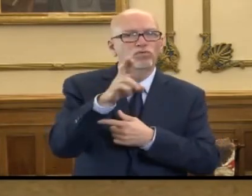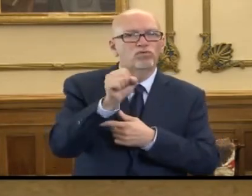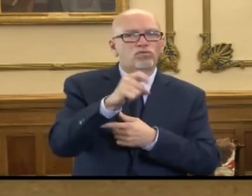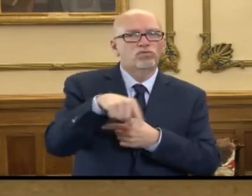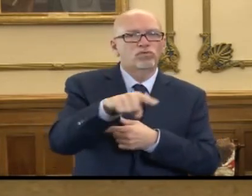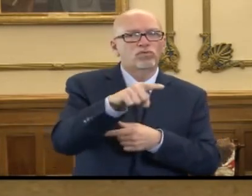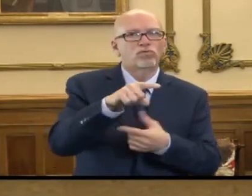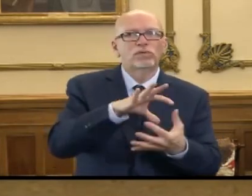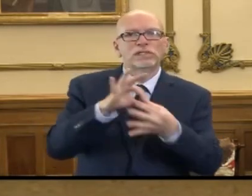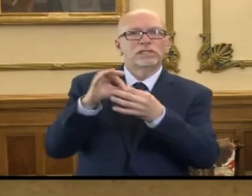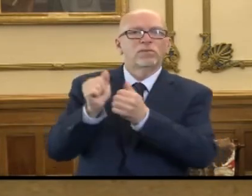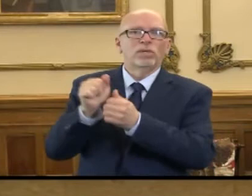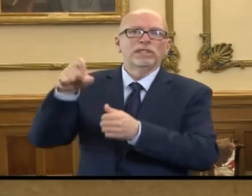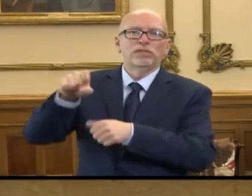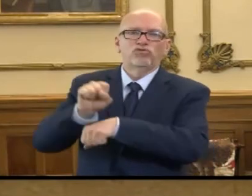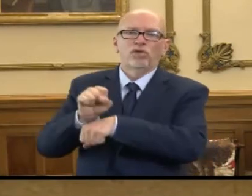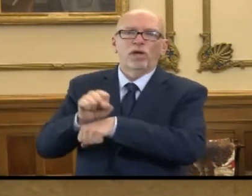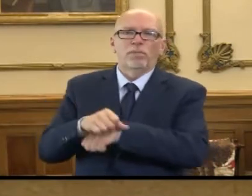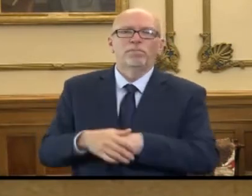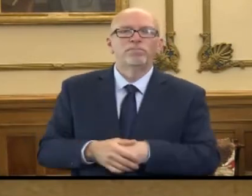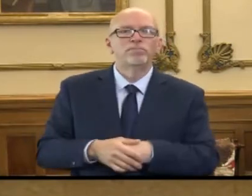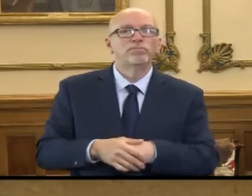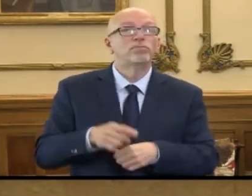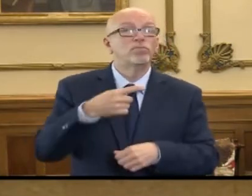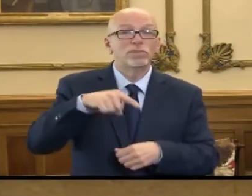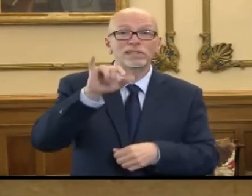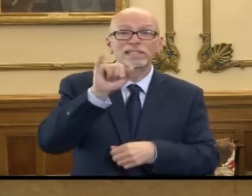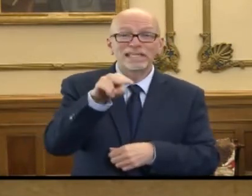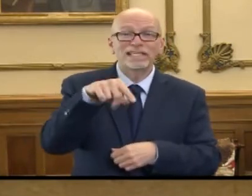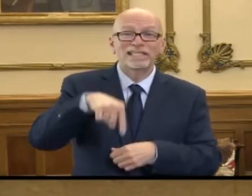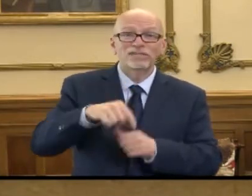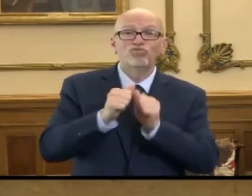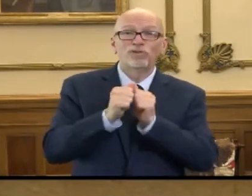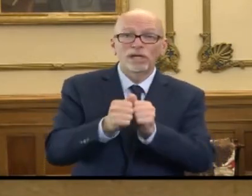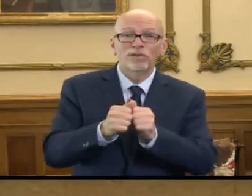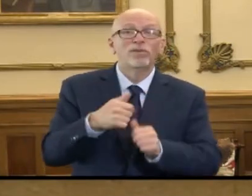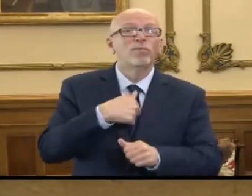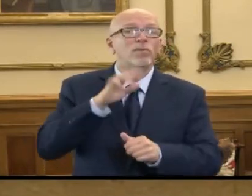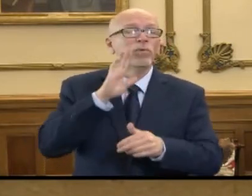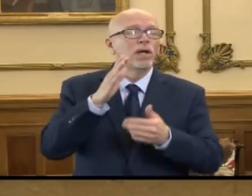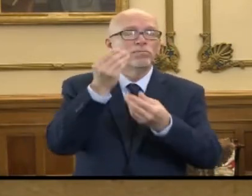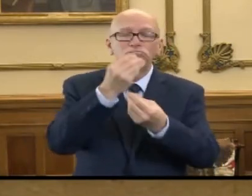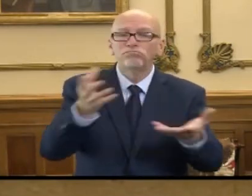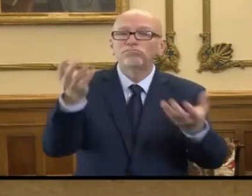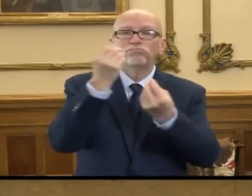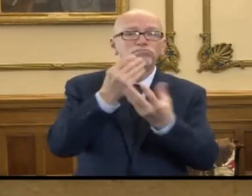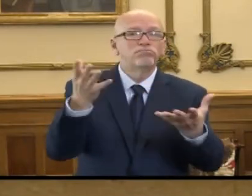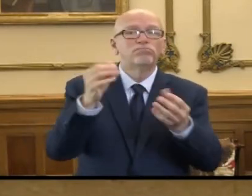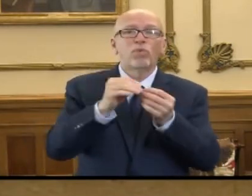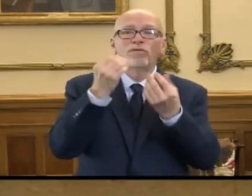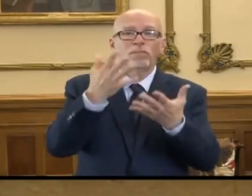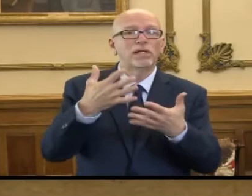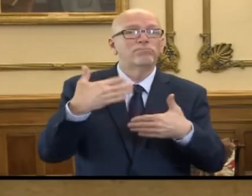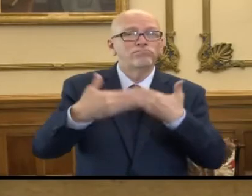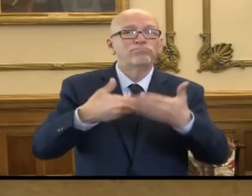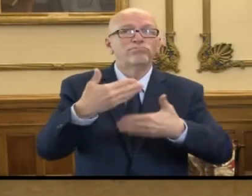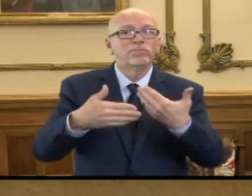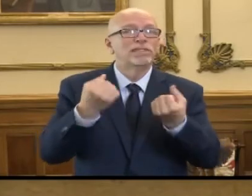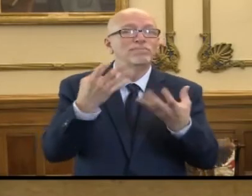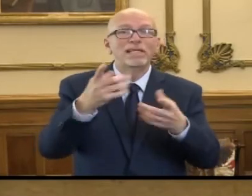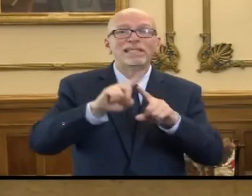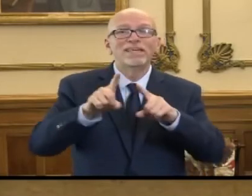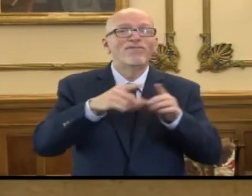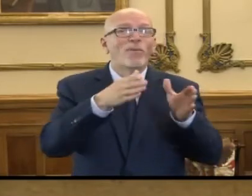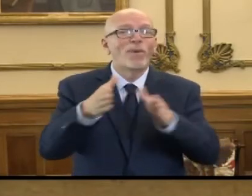those needed jobs. So we're all in this together. We'll continue to provide updated information through as many outlets